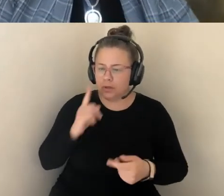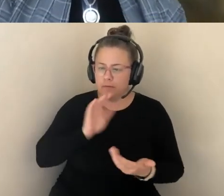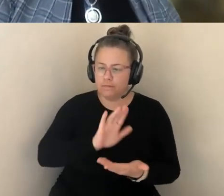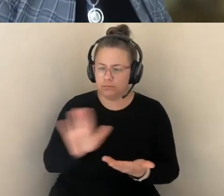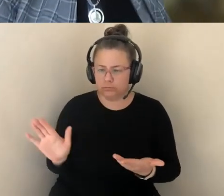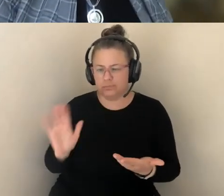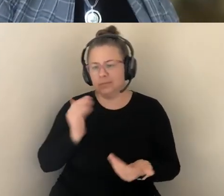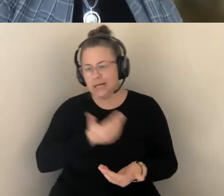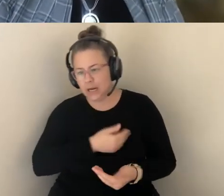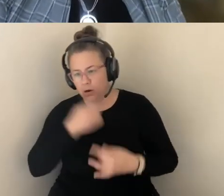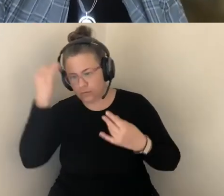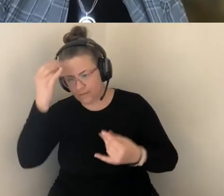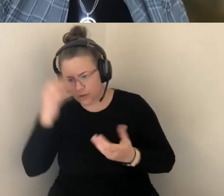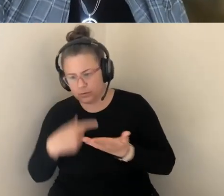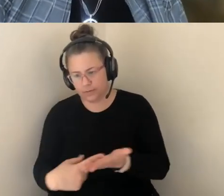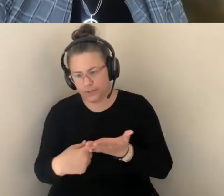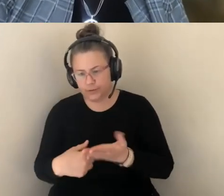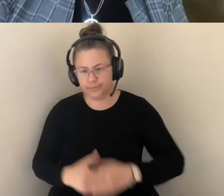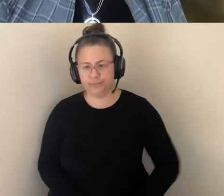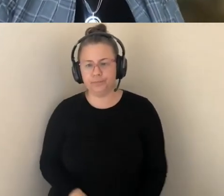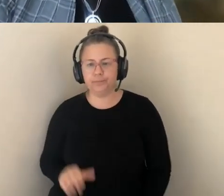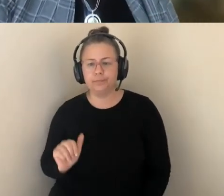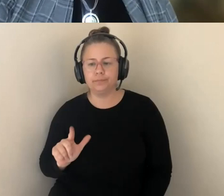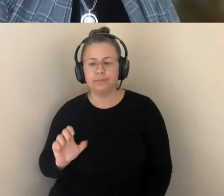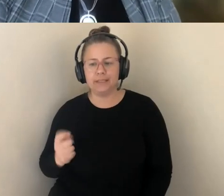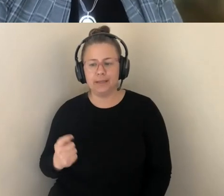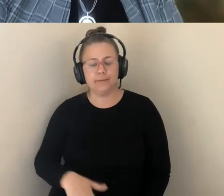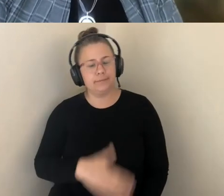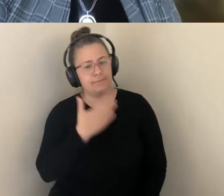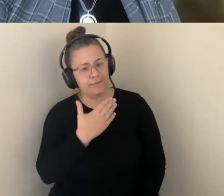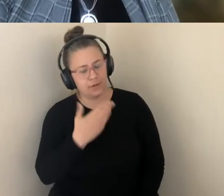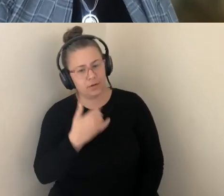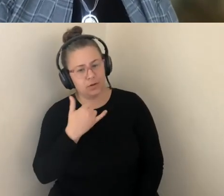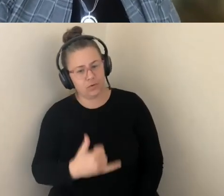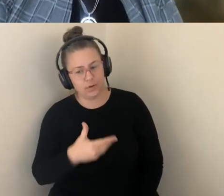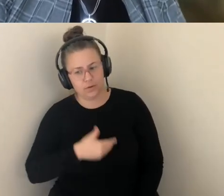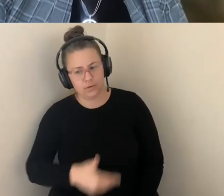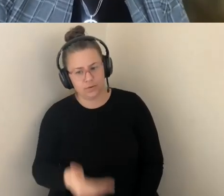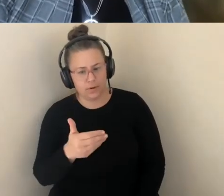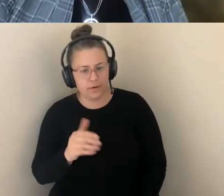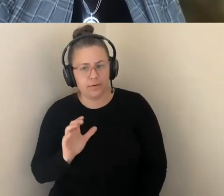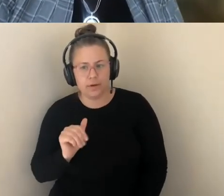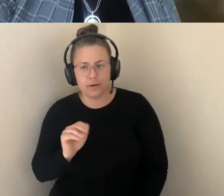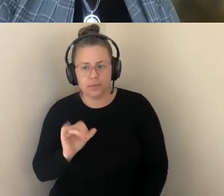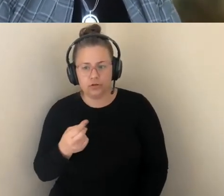THANK YOU SO MUCH, REBECCA. I'LL INVITE KAMESHA TO THE SCREEN TO OFFER SOME COMMENTS.